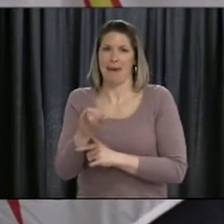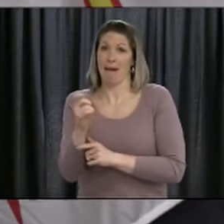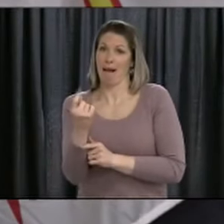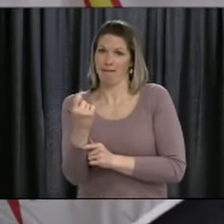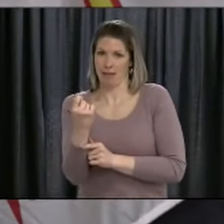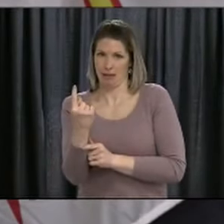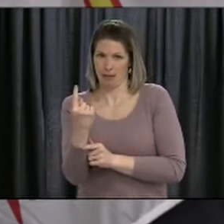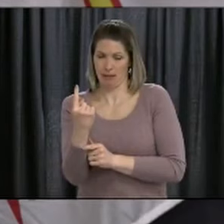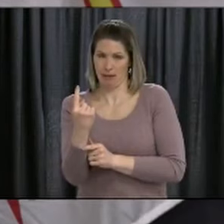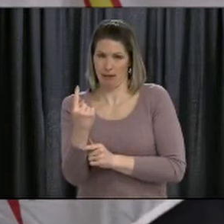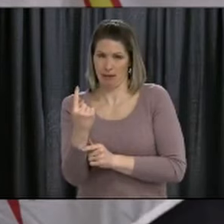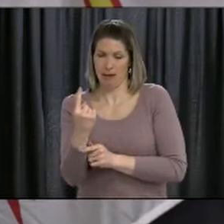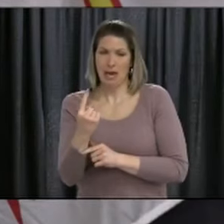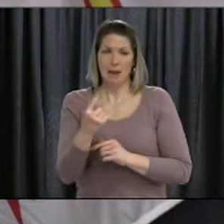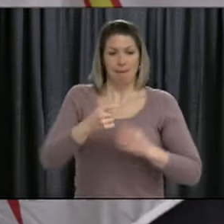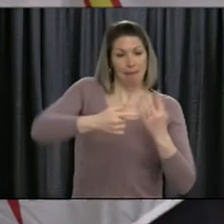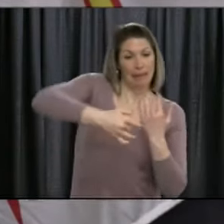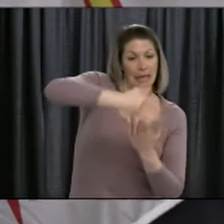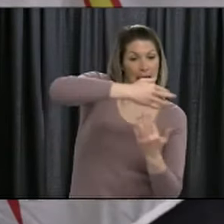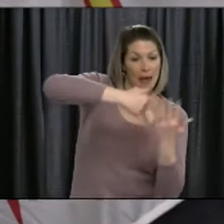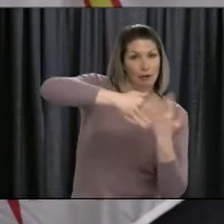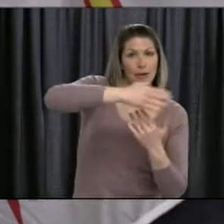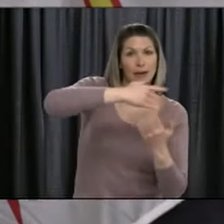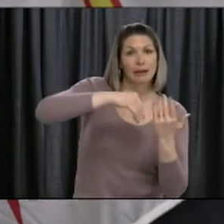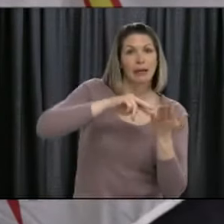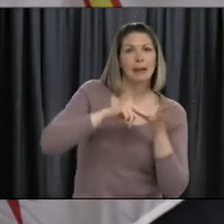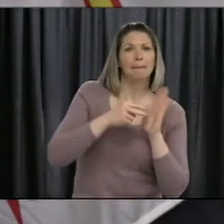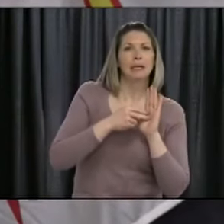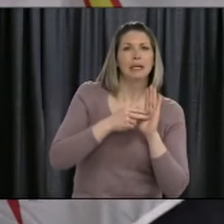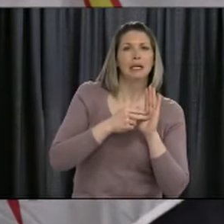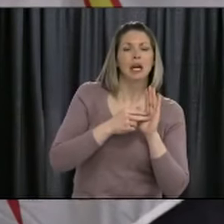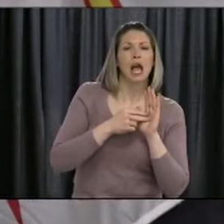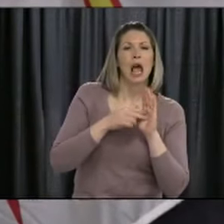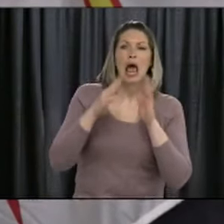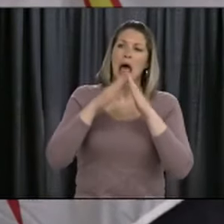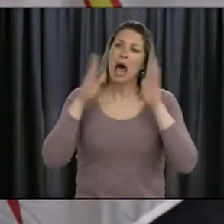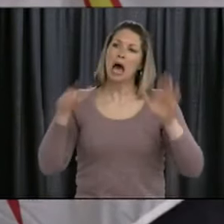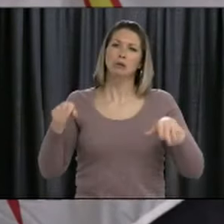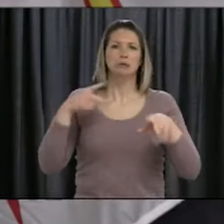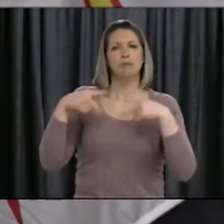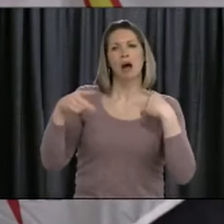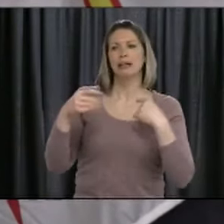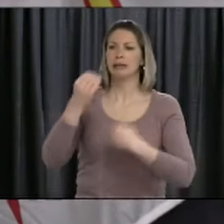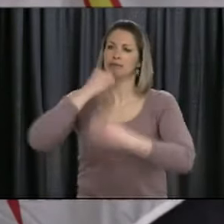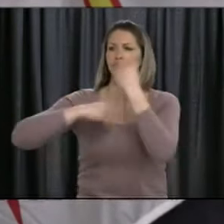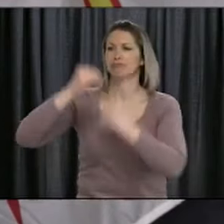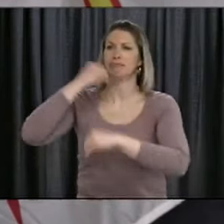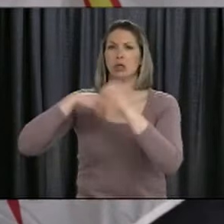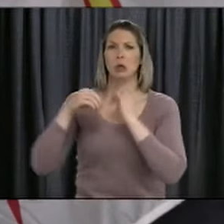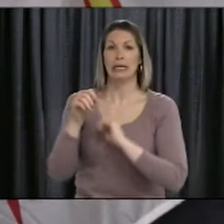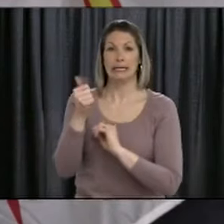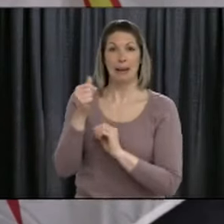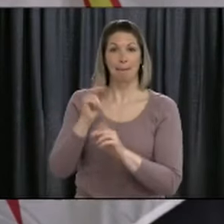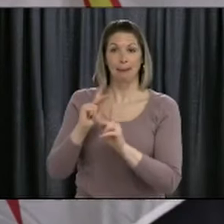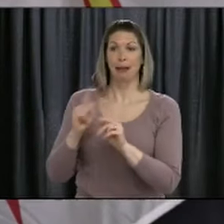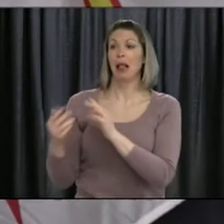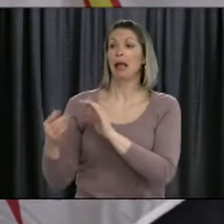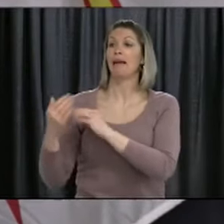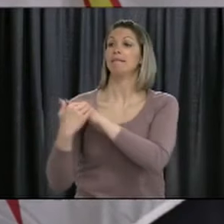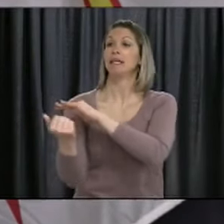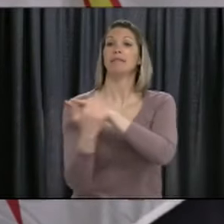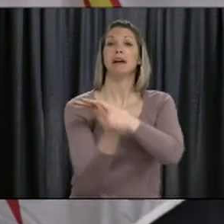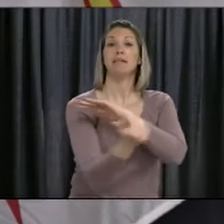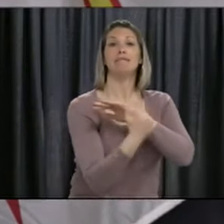talking about getting together with your friends to have dinner or something like that, you still need to stay within your bubble. These will be organized